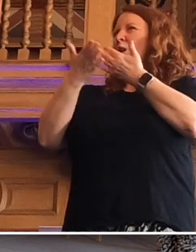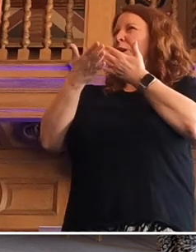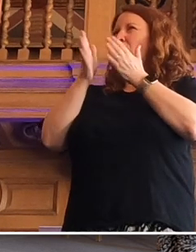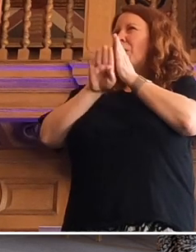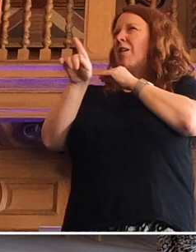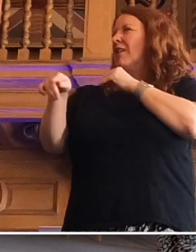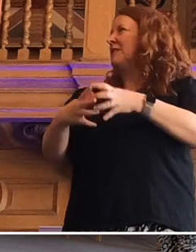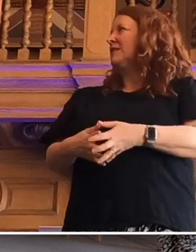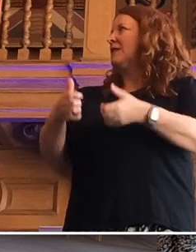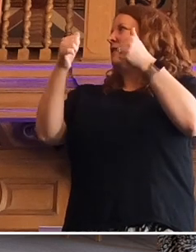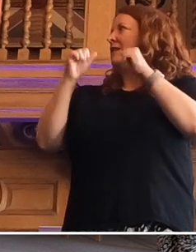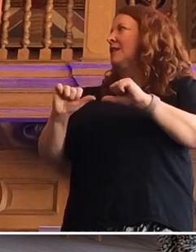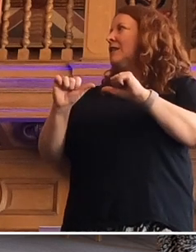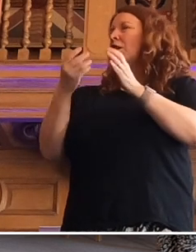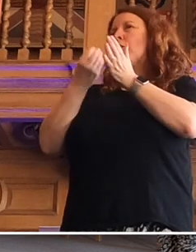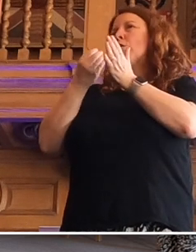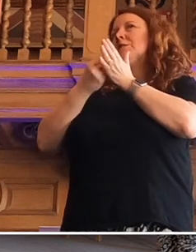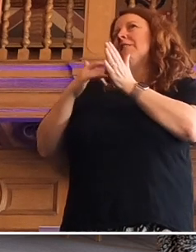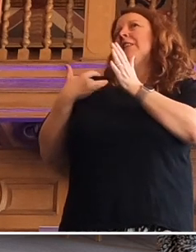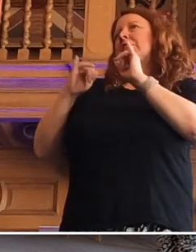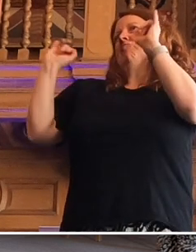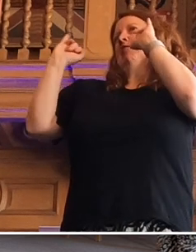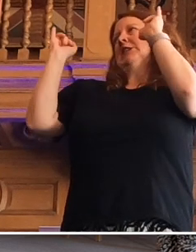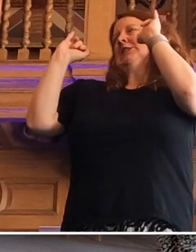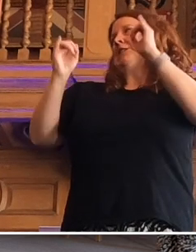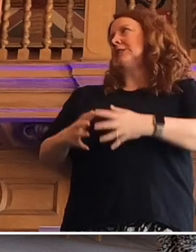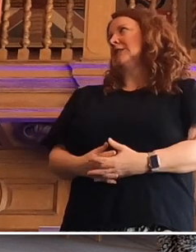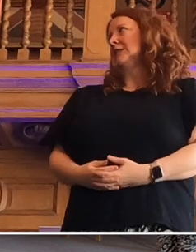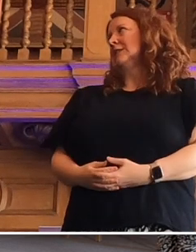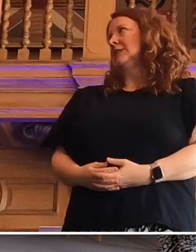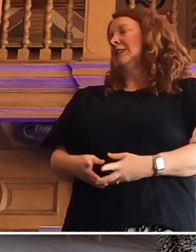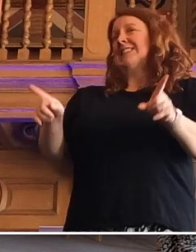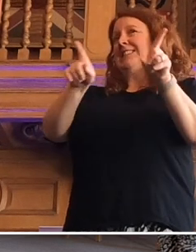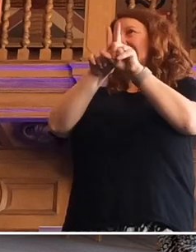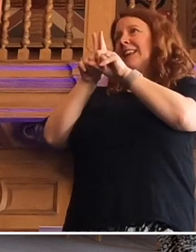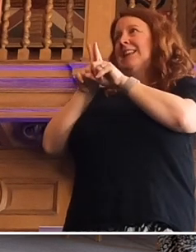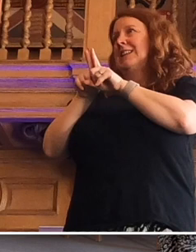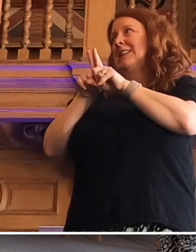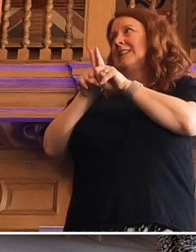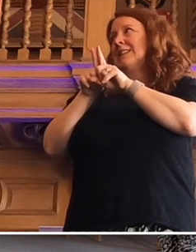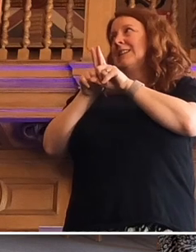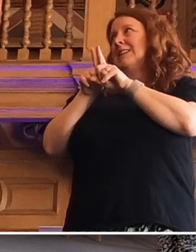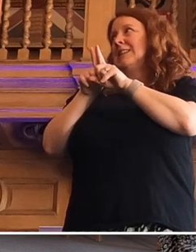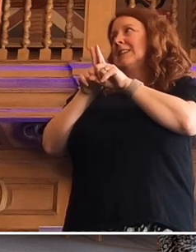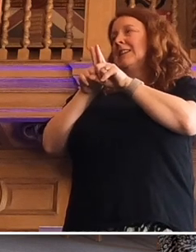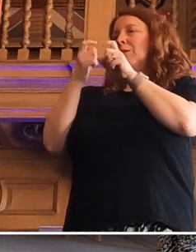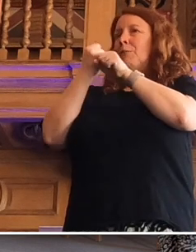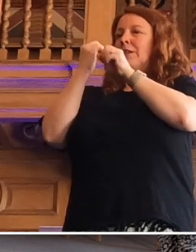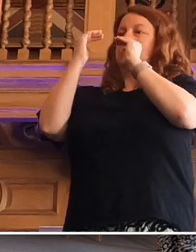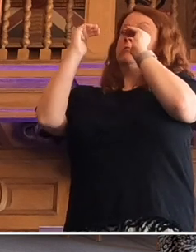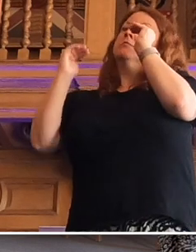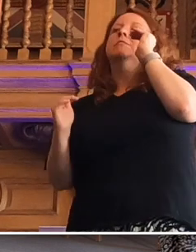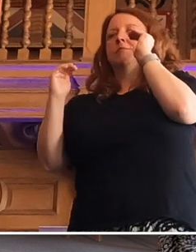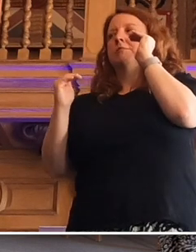now. And then the cost of living crisis, which of course, like everything else, increases inequalities.